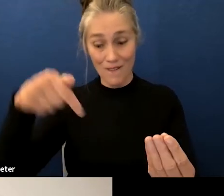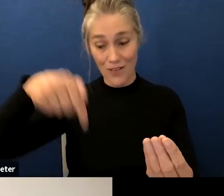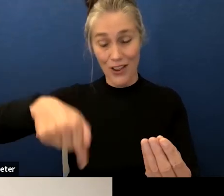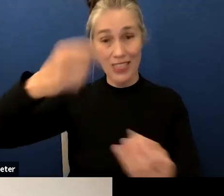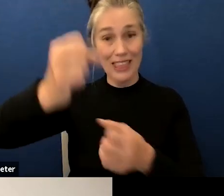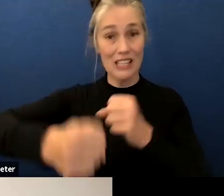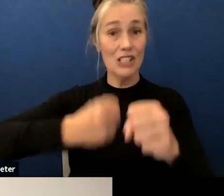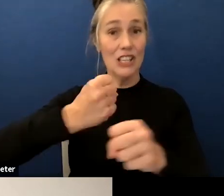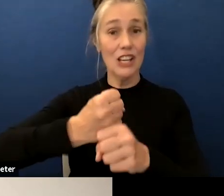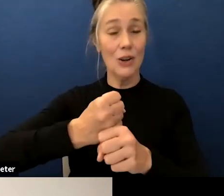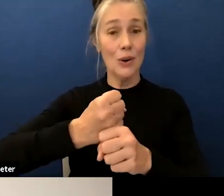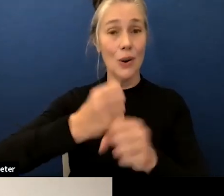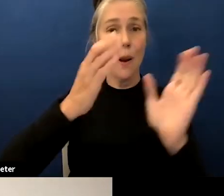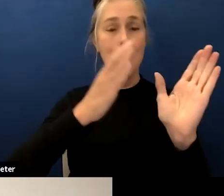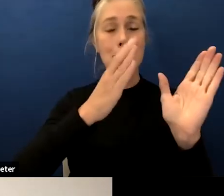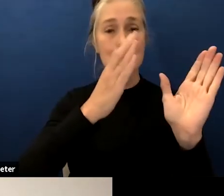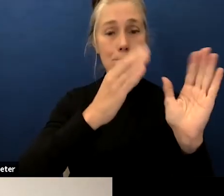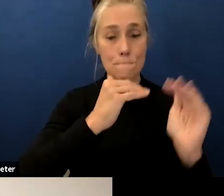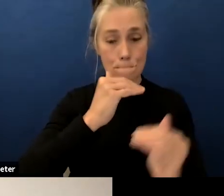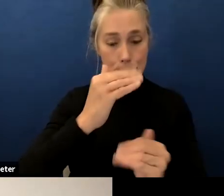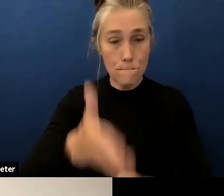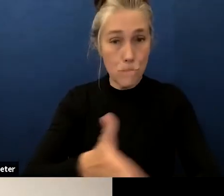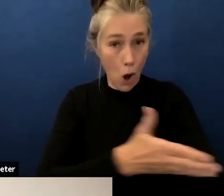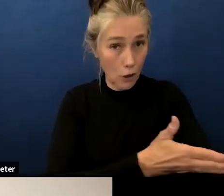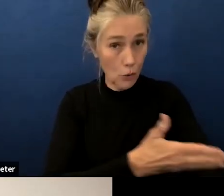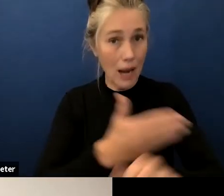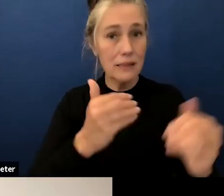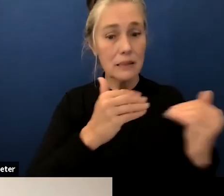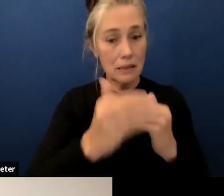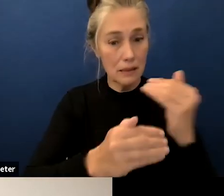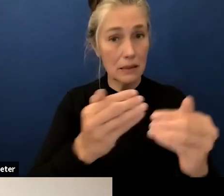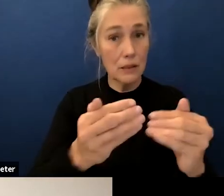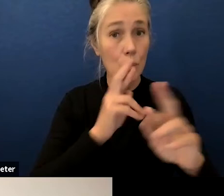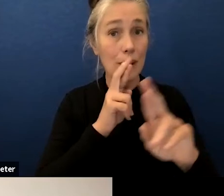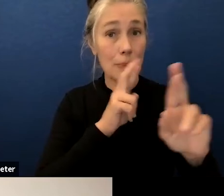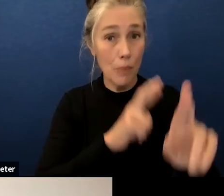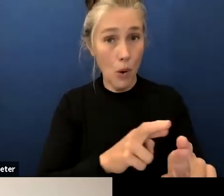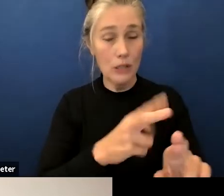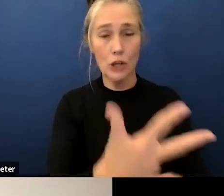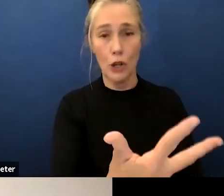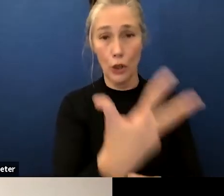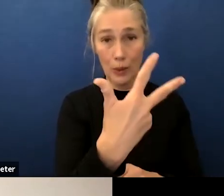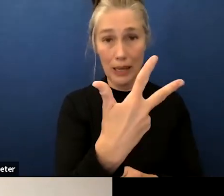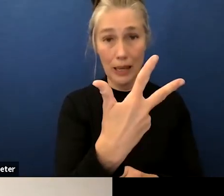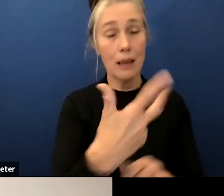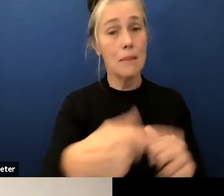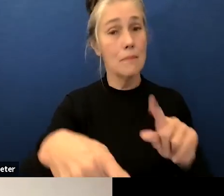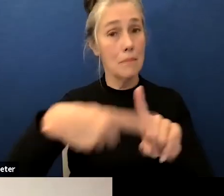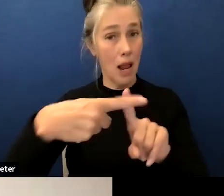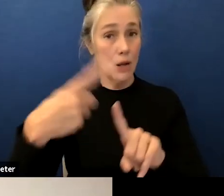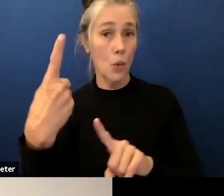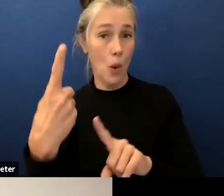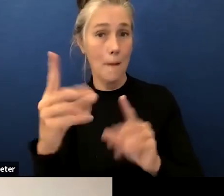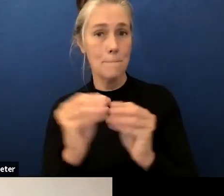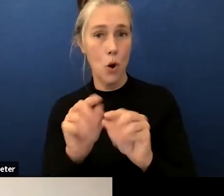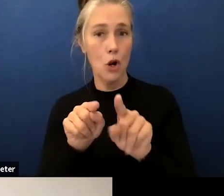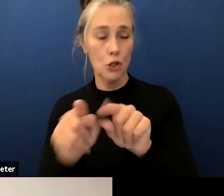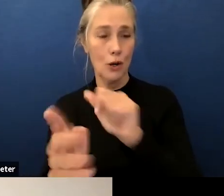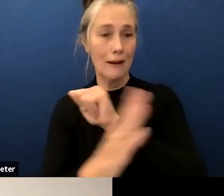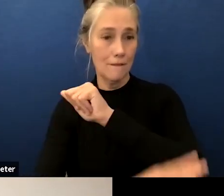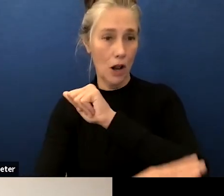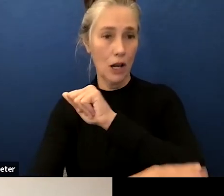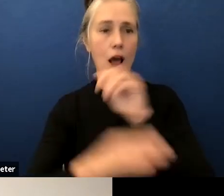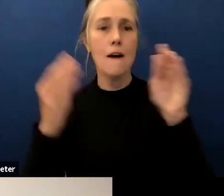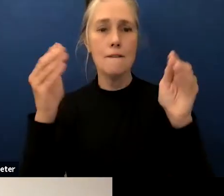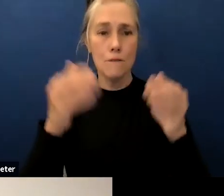progress reports and one next fall focused on student achievement on the areas that